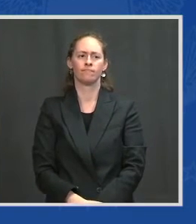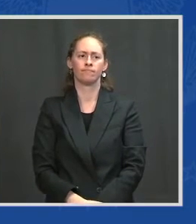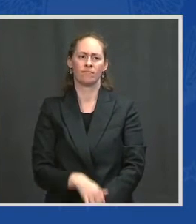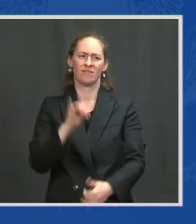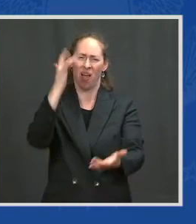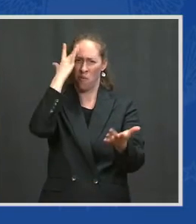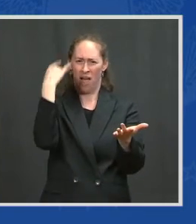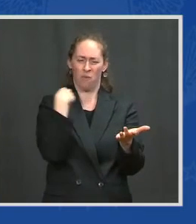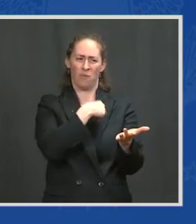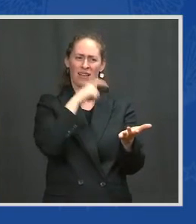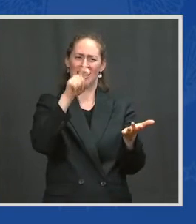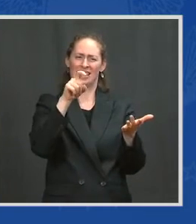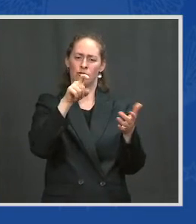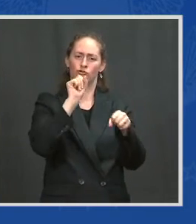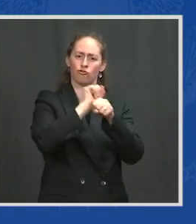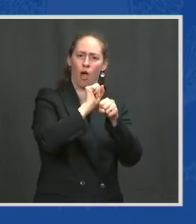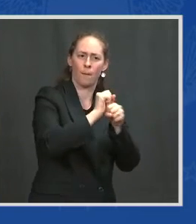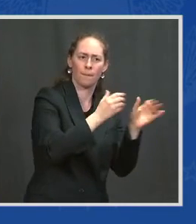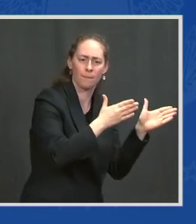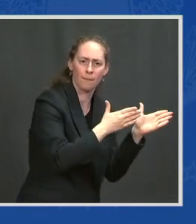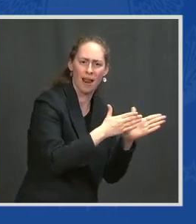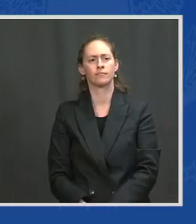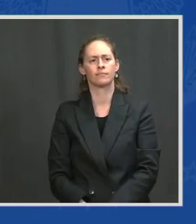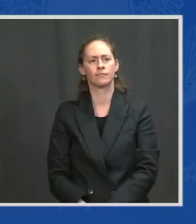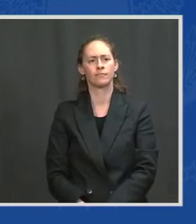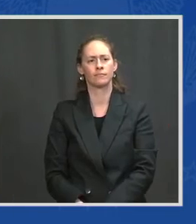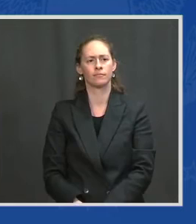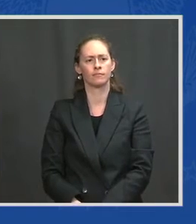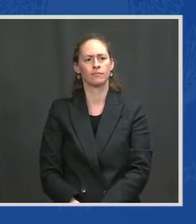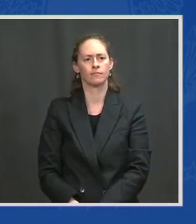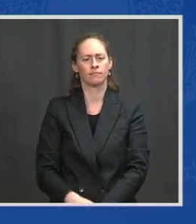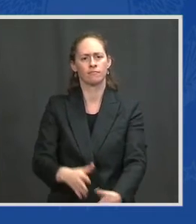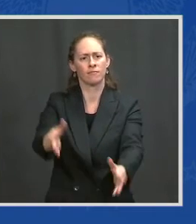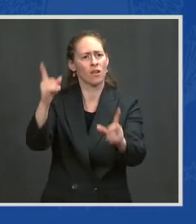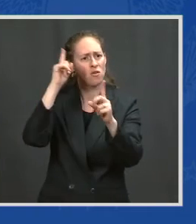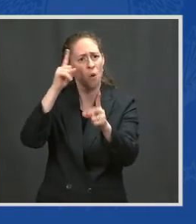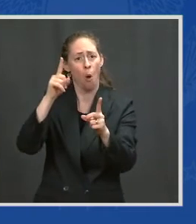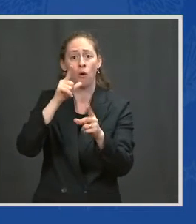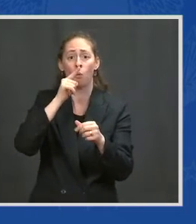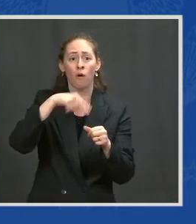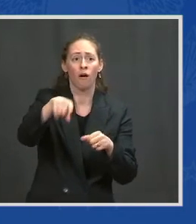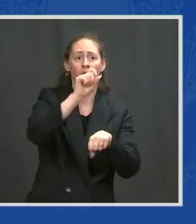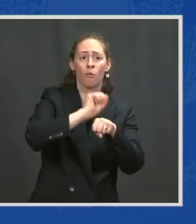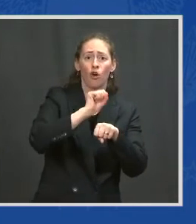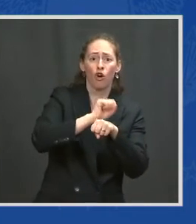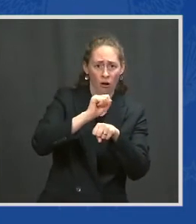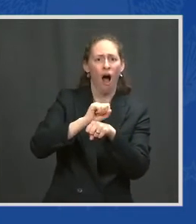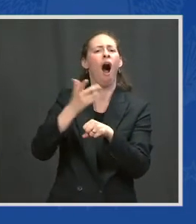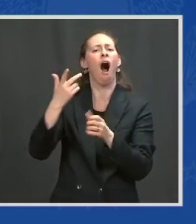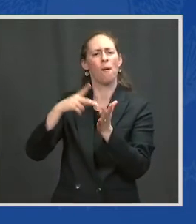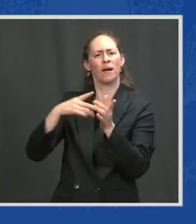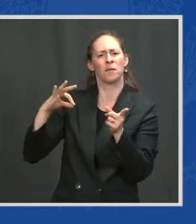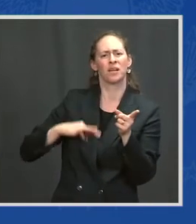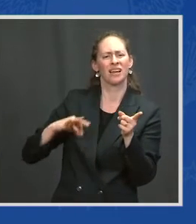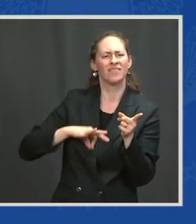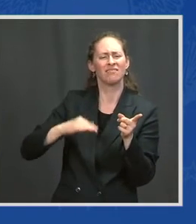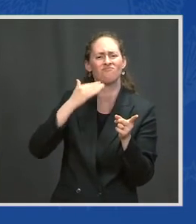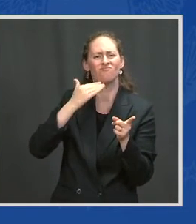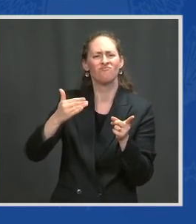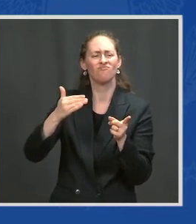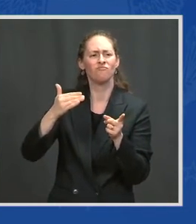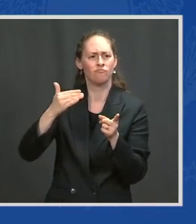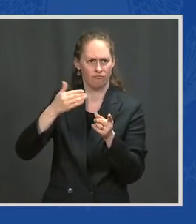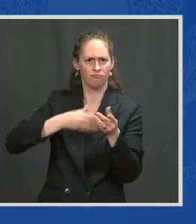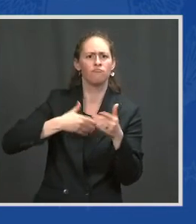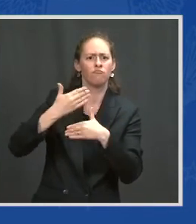investment, an eight year investment strategy and to put us in a position to win the competition with China and the rest of the